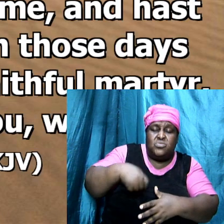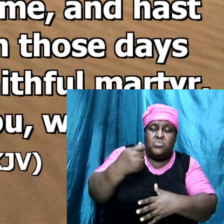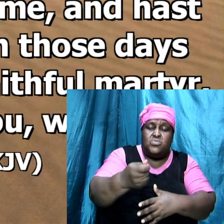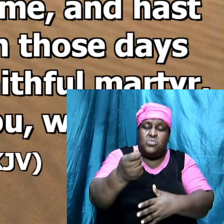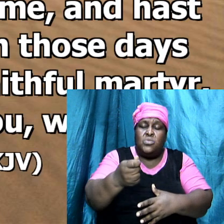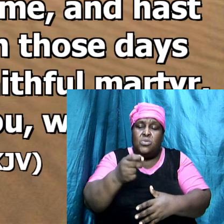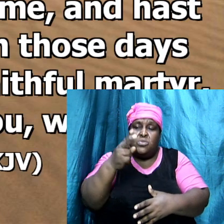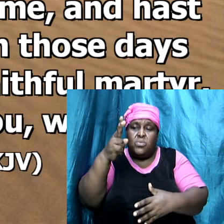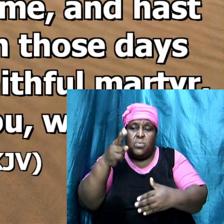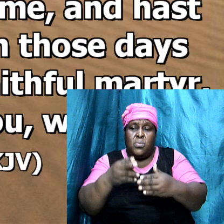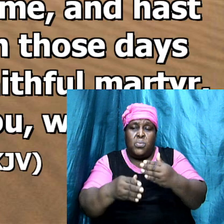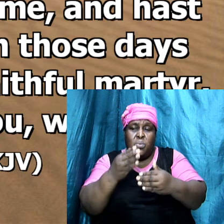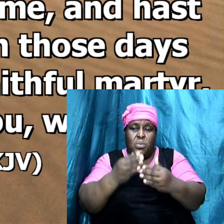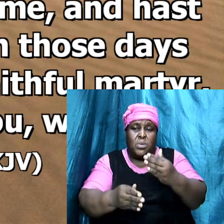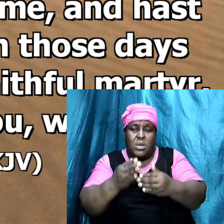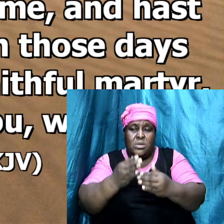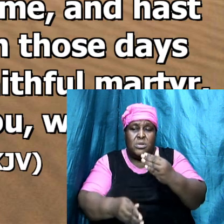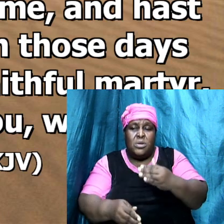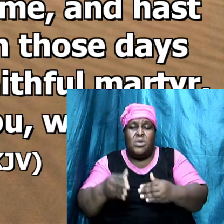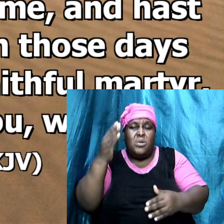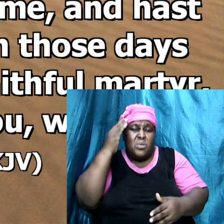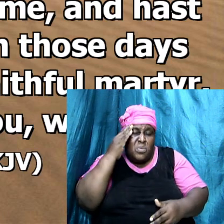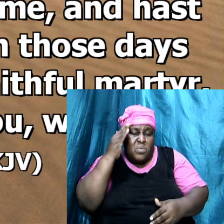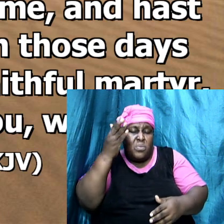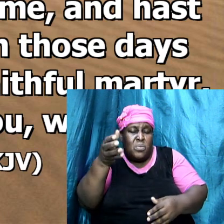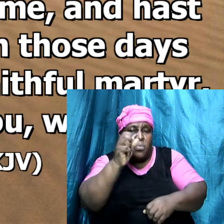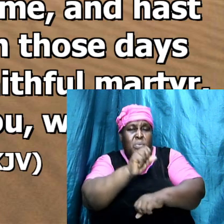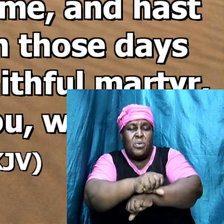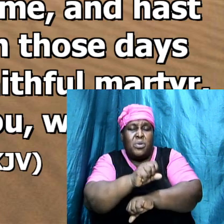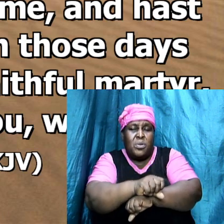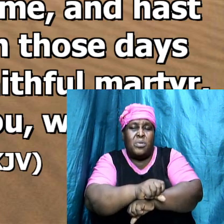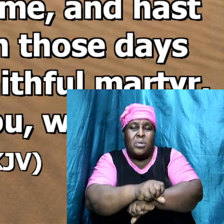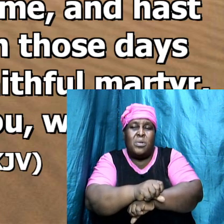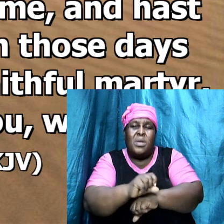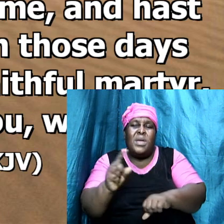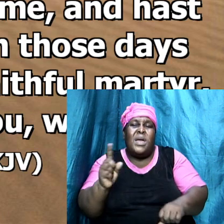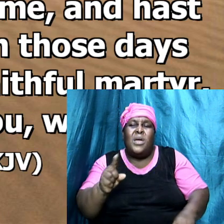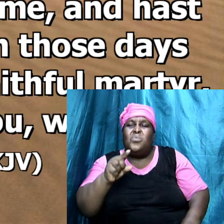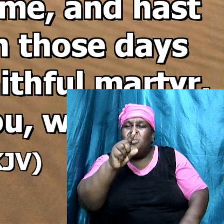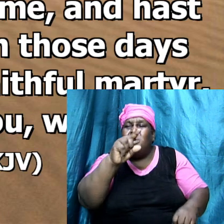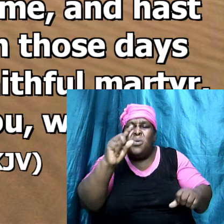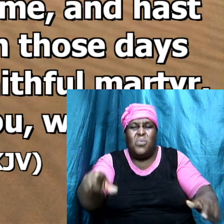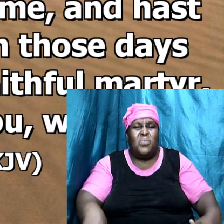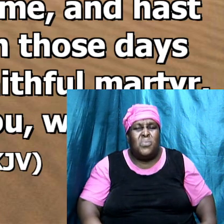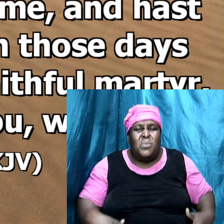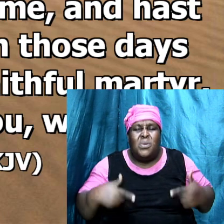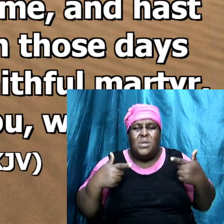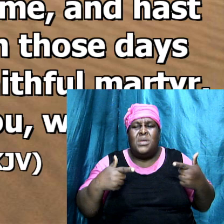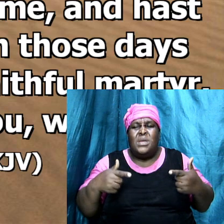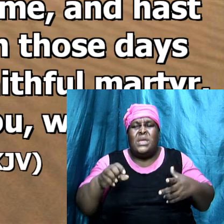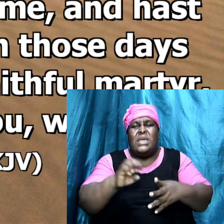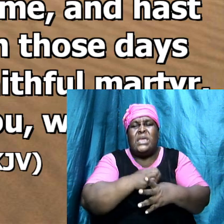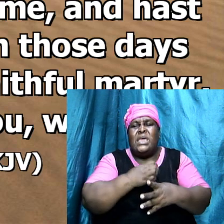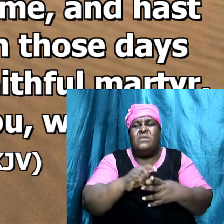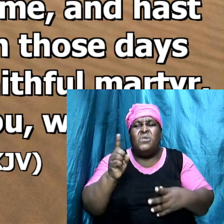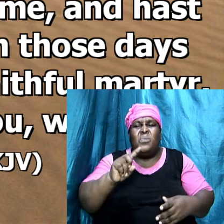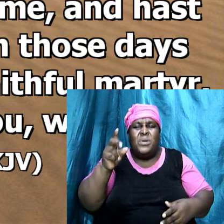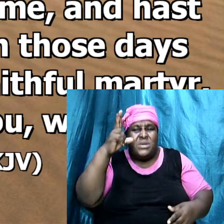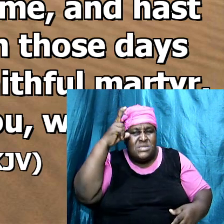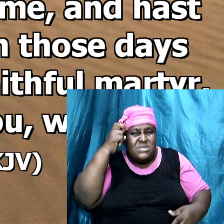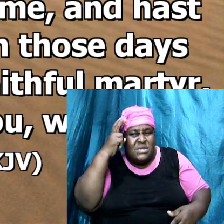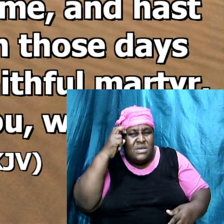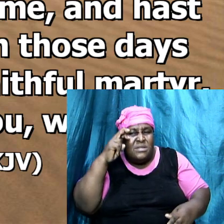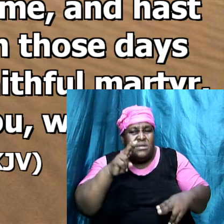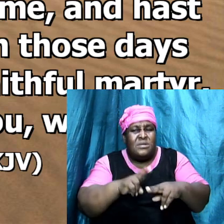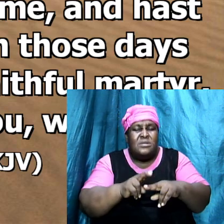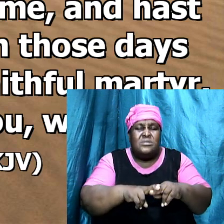I know thy works, and where thou dwellest, even where Satan's seat